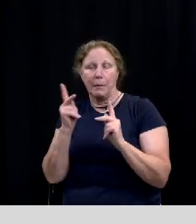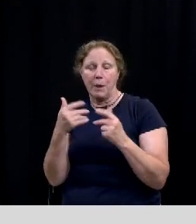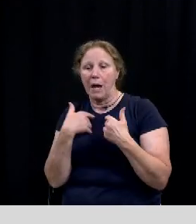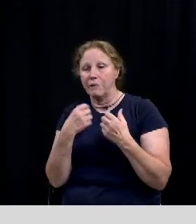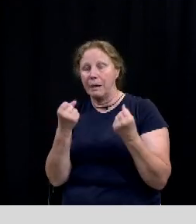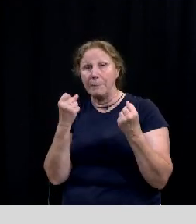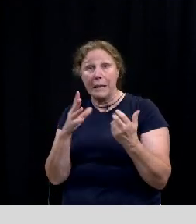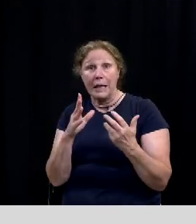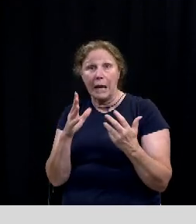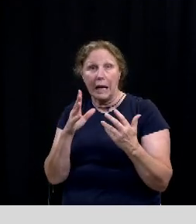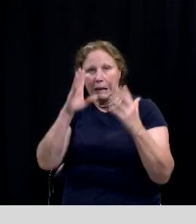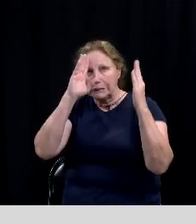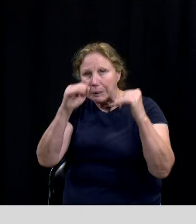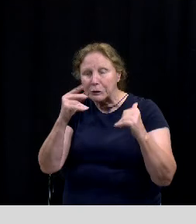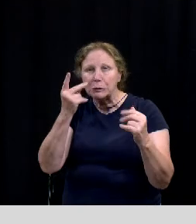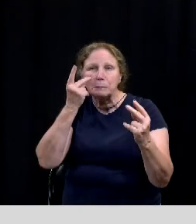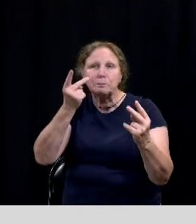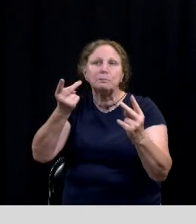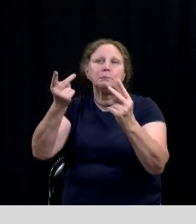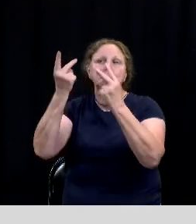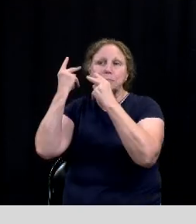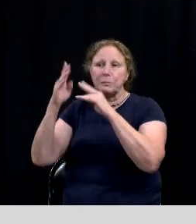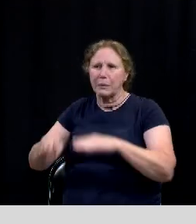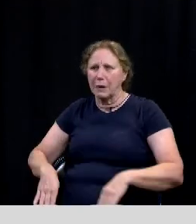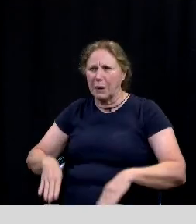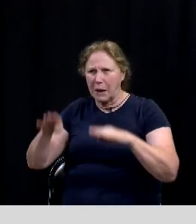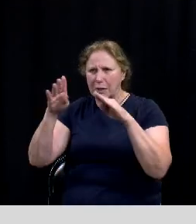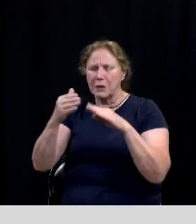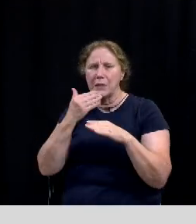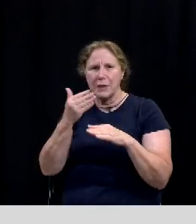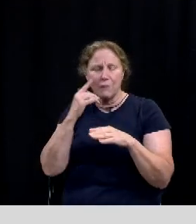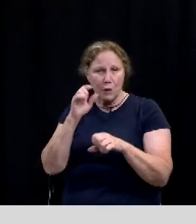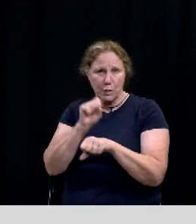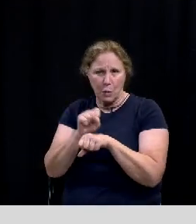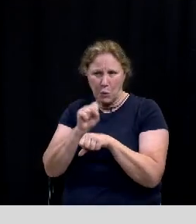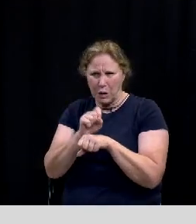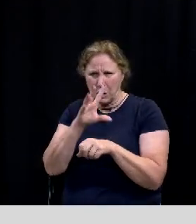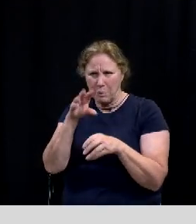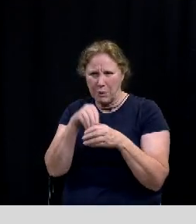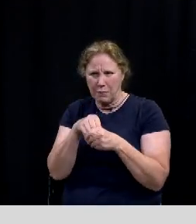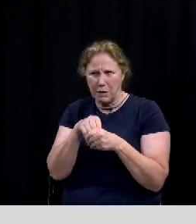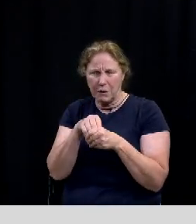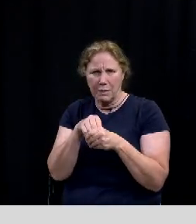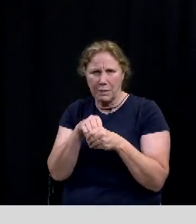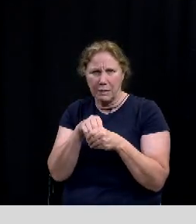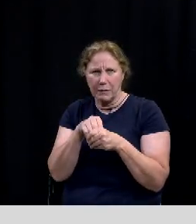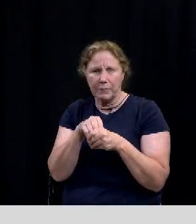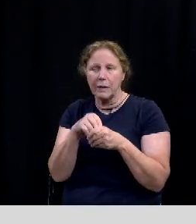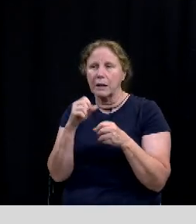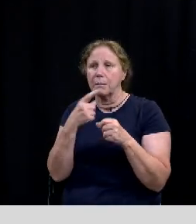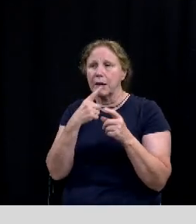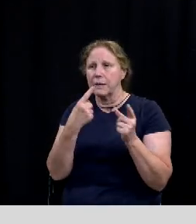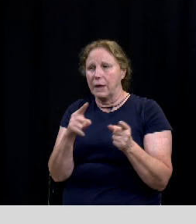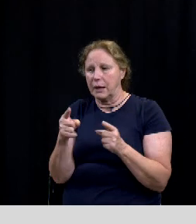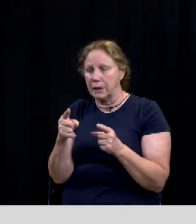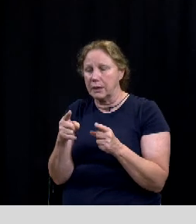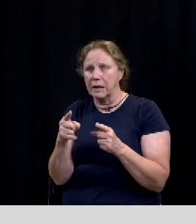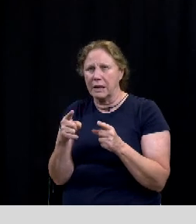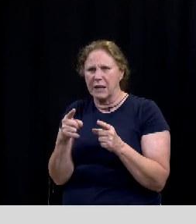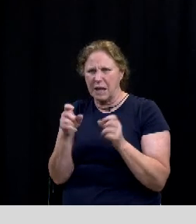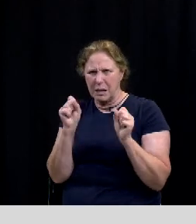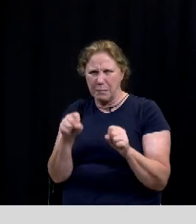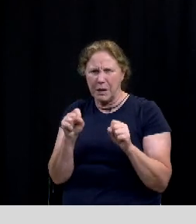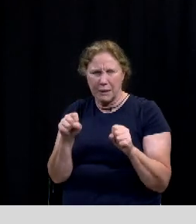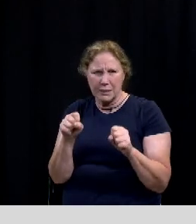expectations and memories from their childhood so thank you for effort uh that you've put in to to make that uh uh possible